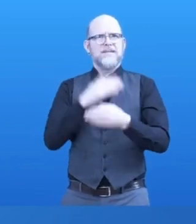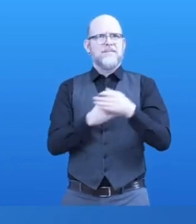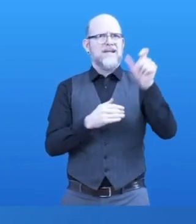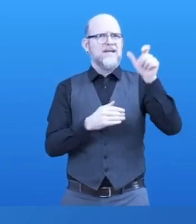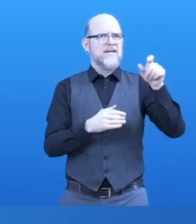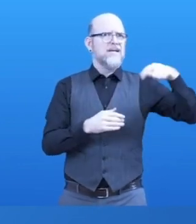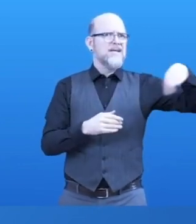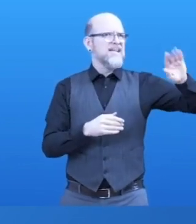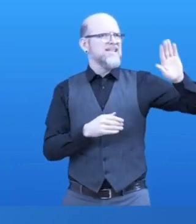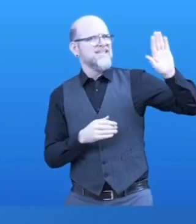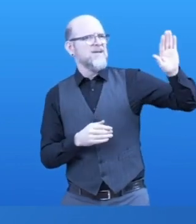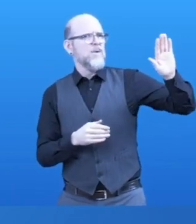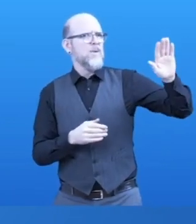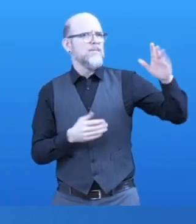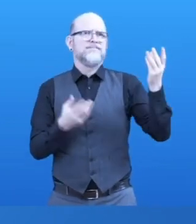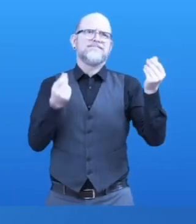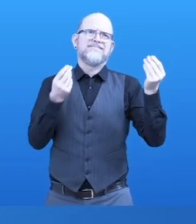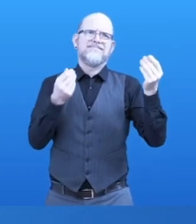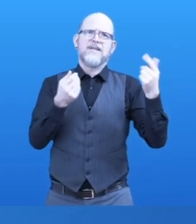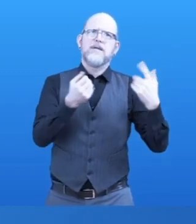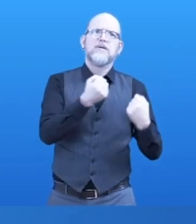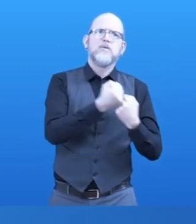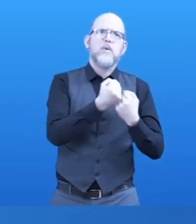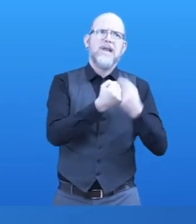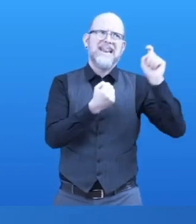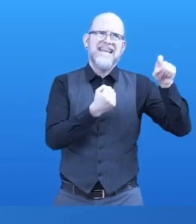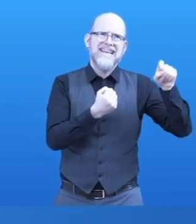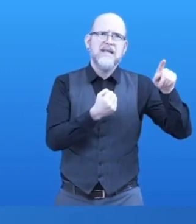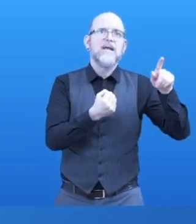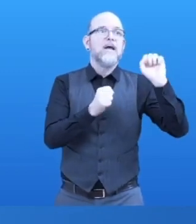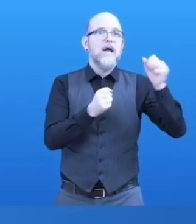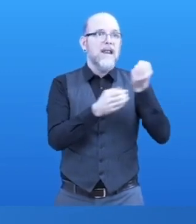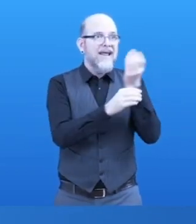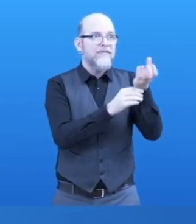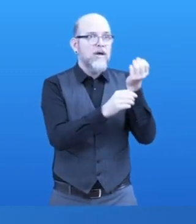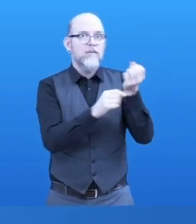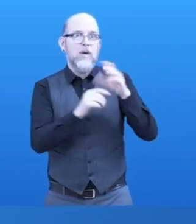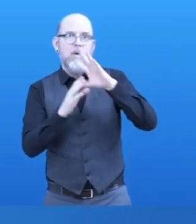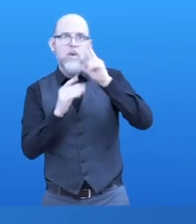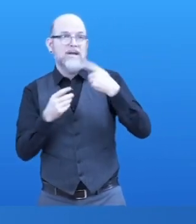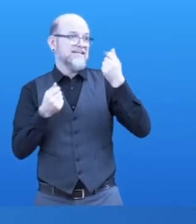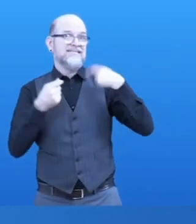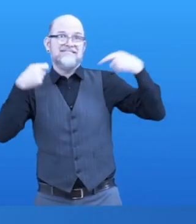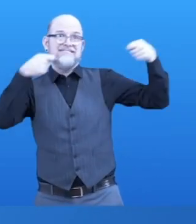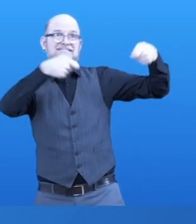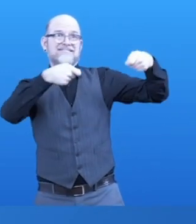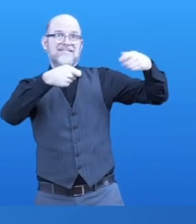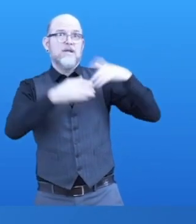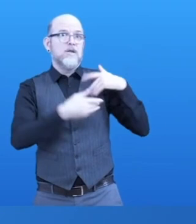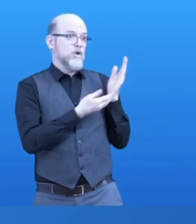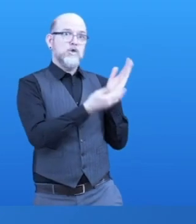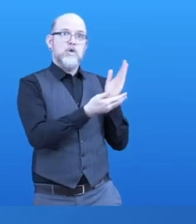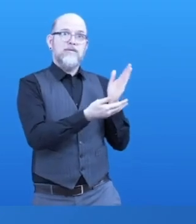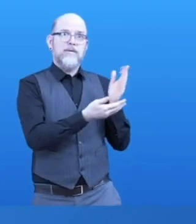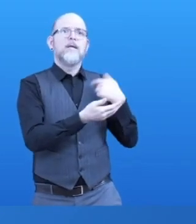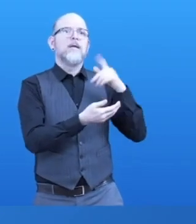and engage the community to integrate them as integral members of the society. And in particular, I am part of the